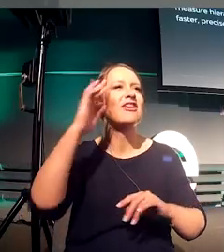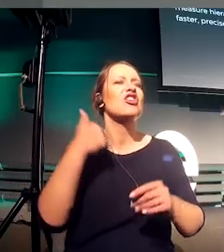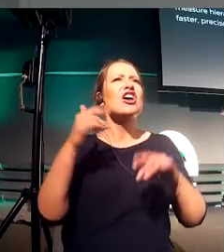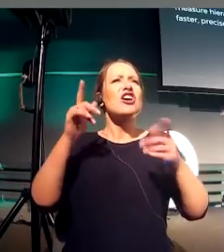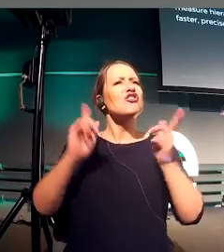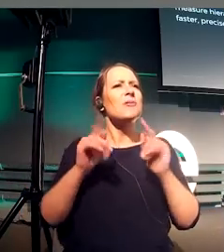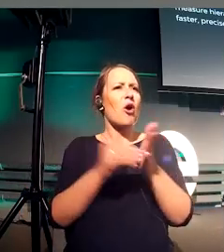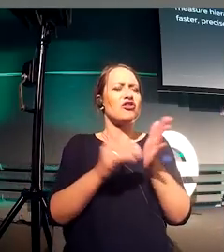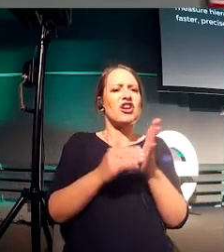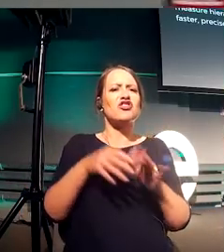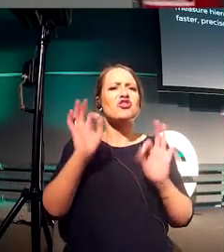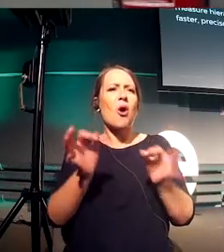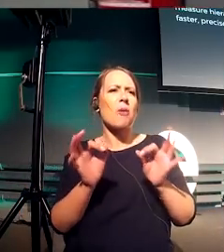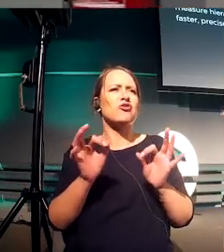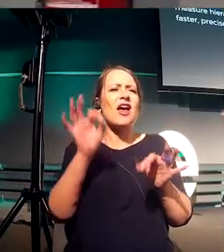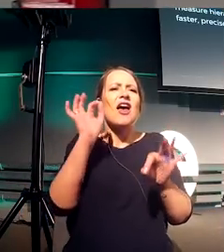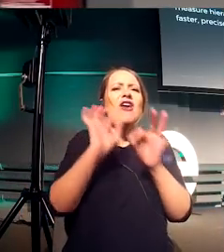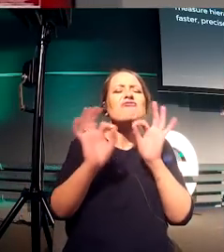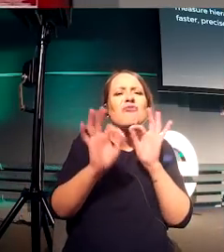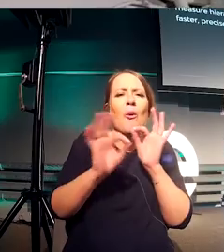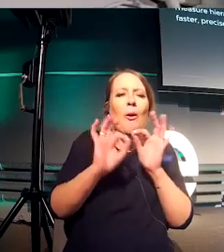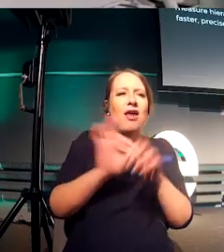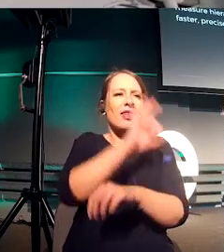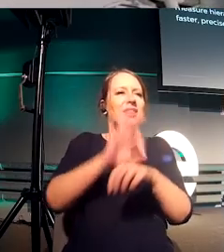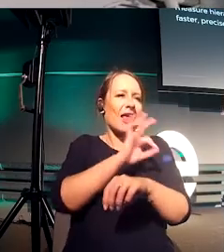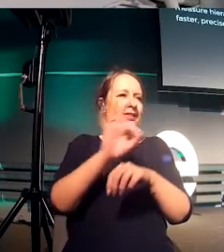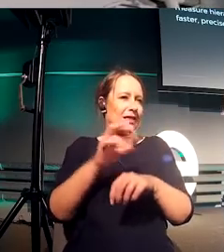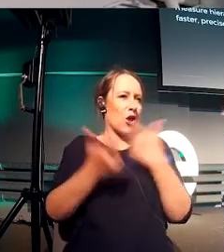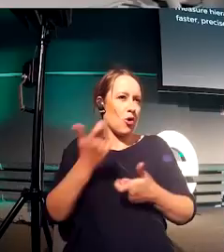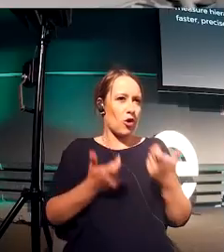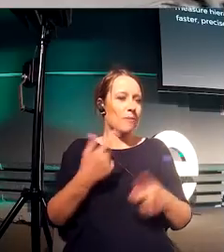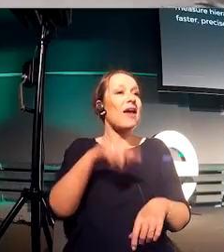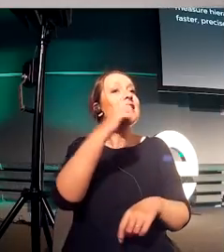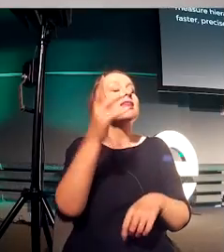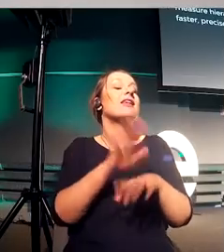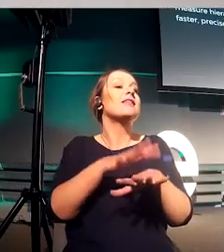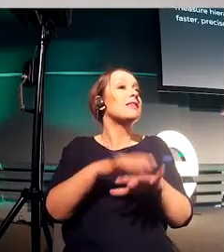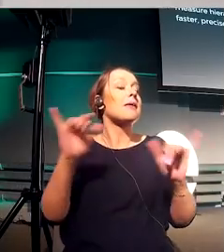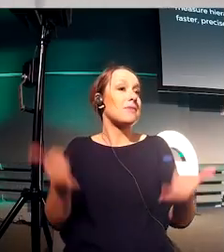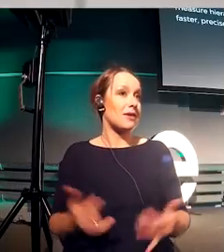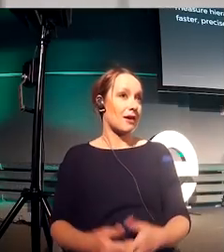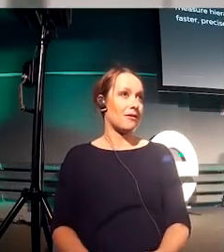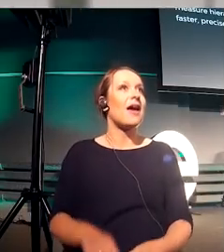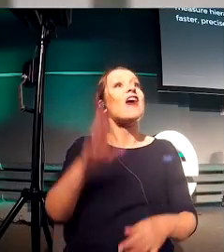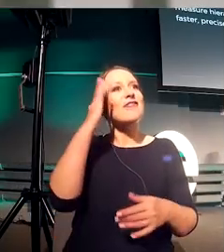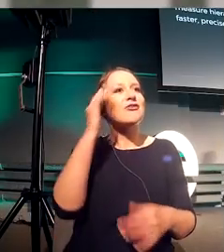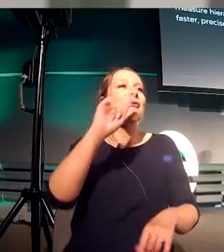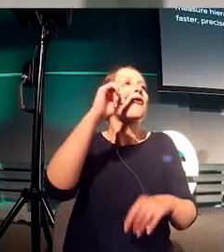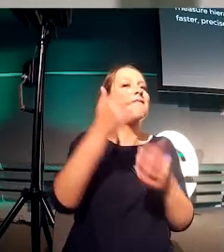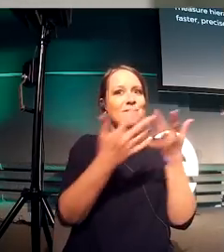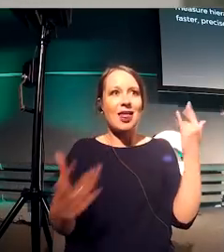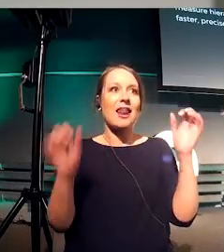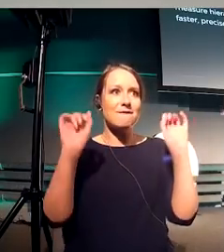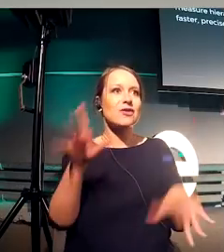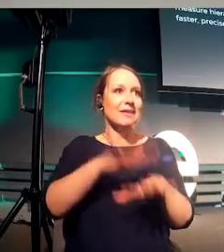system. It's not the only system. It's another system that you could use, just like we have all kinds of different